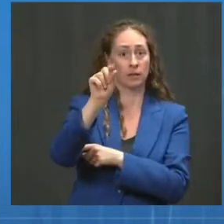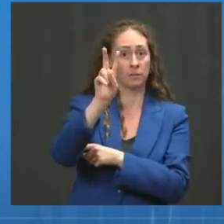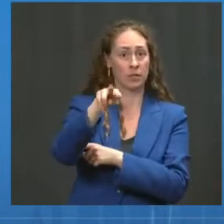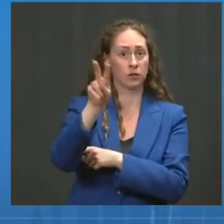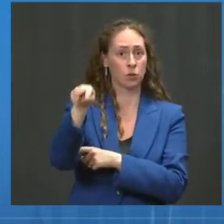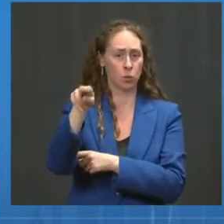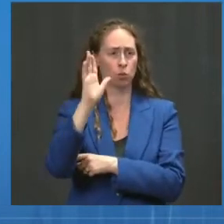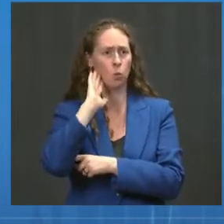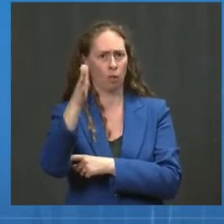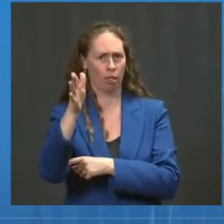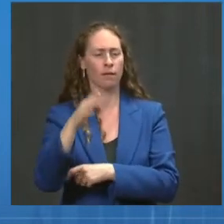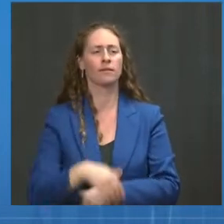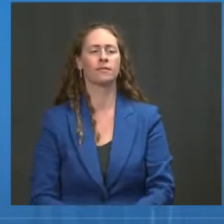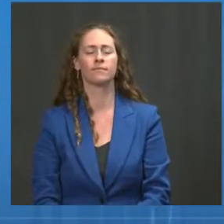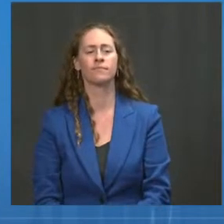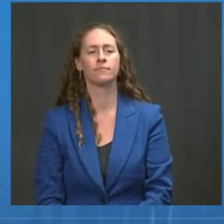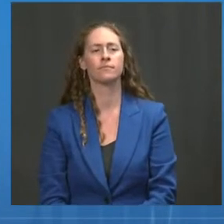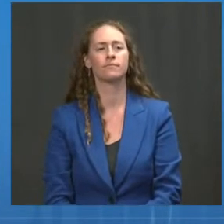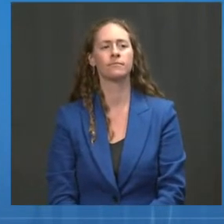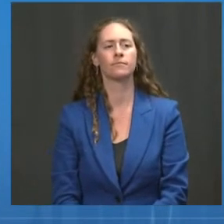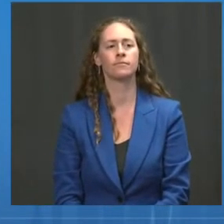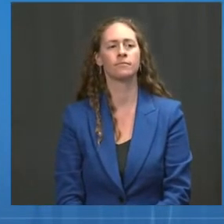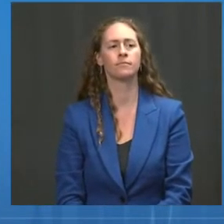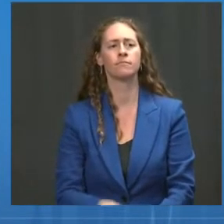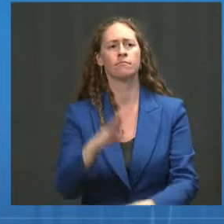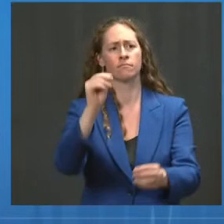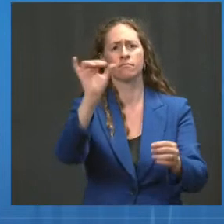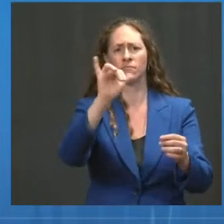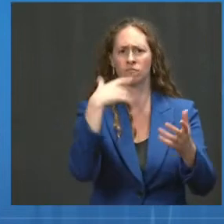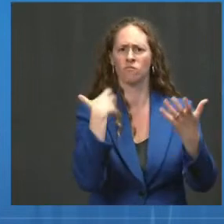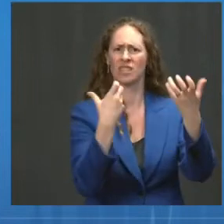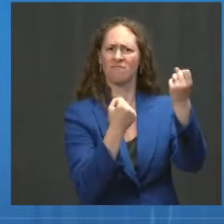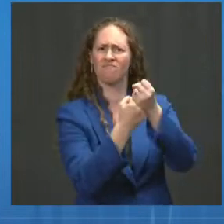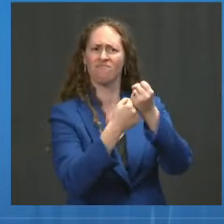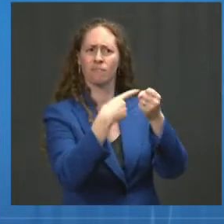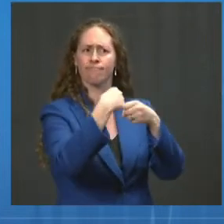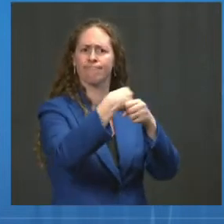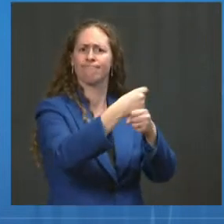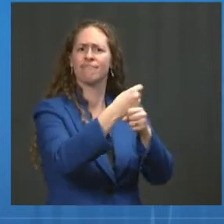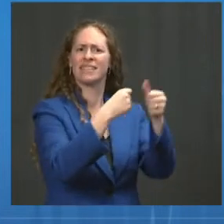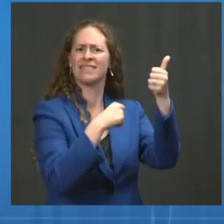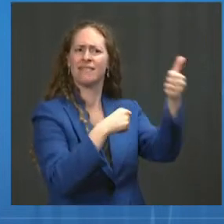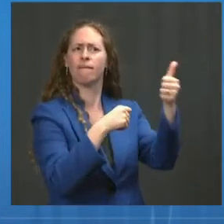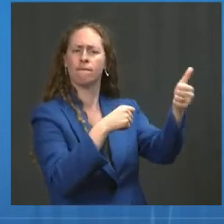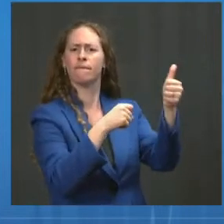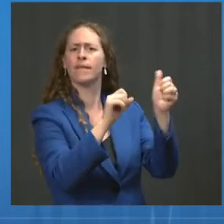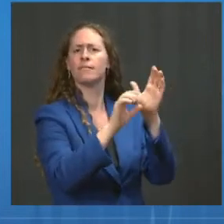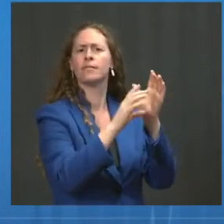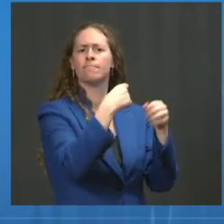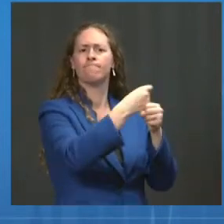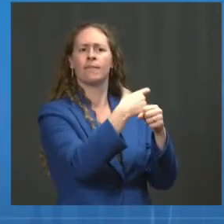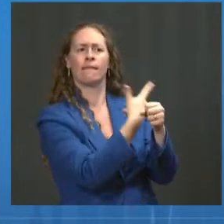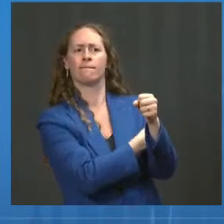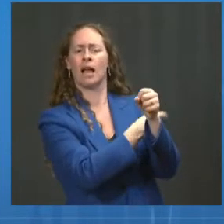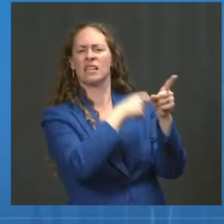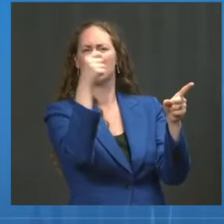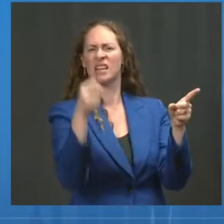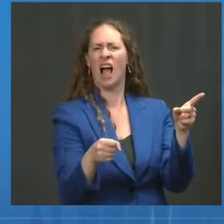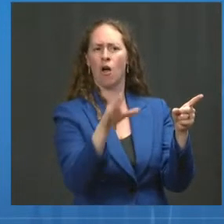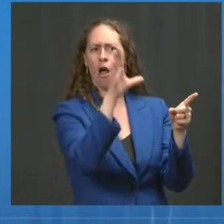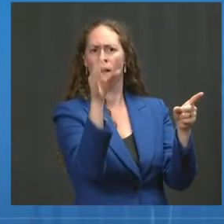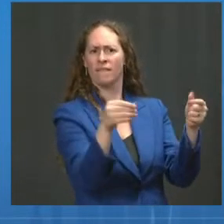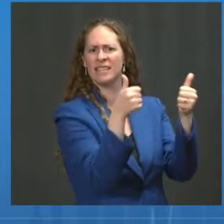in Africa by providing financing to a South African business to bolster manufacturing capacity